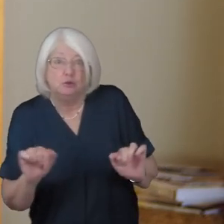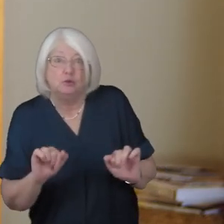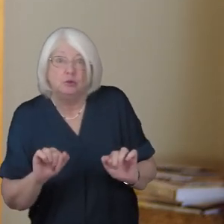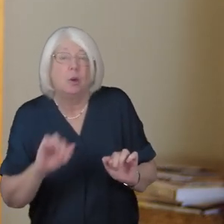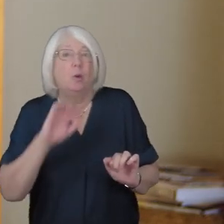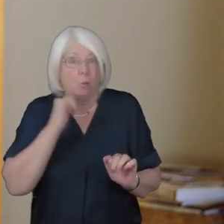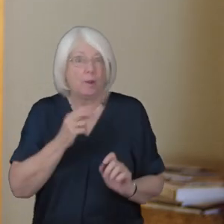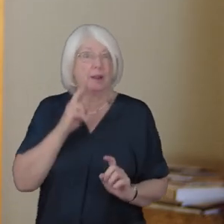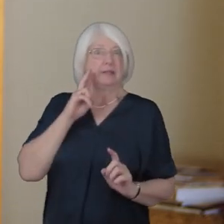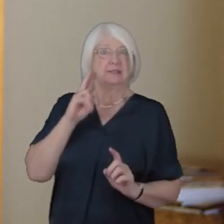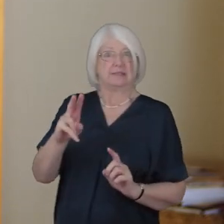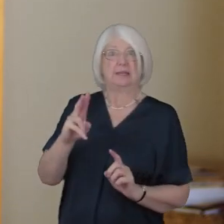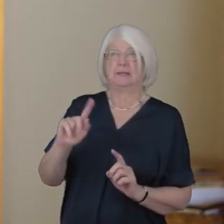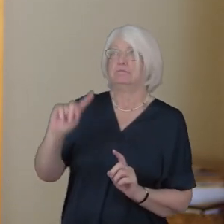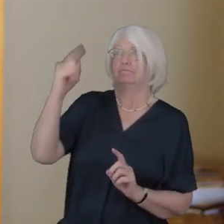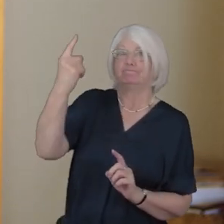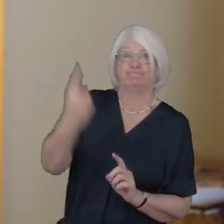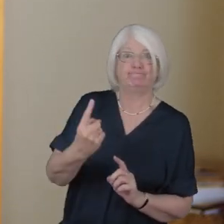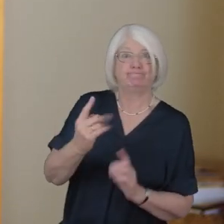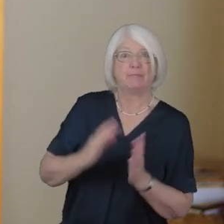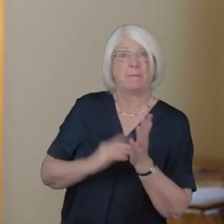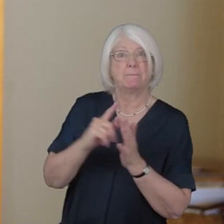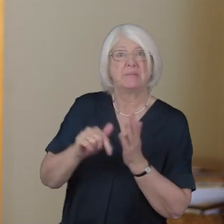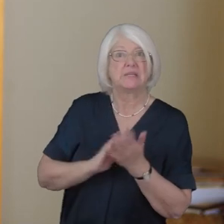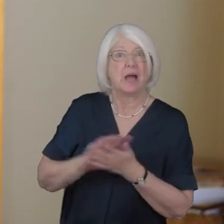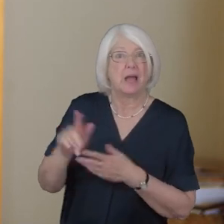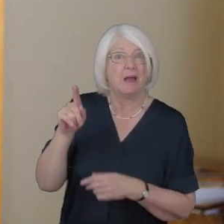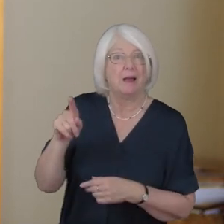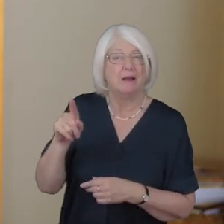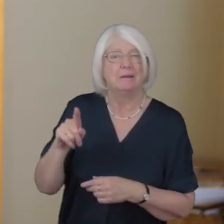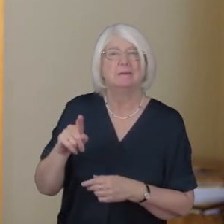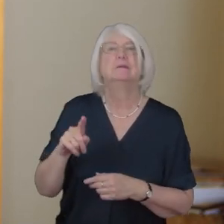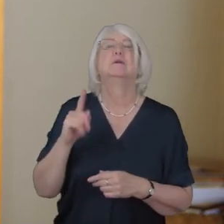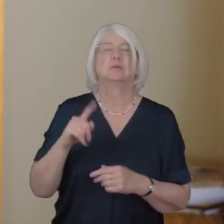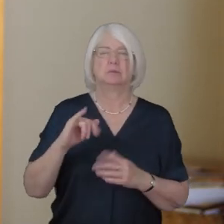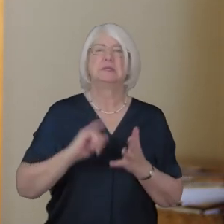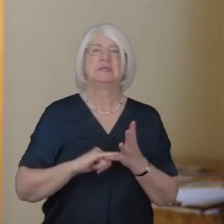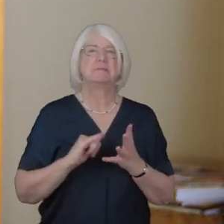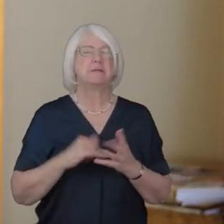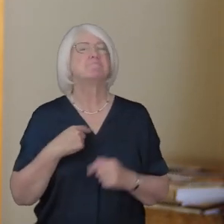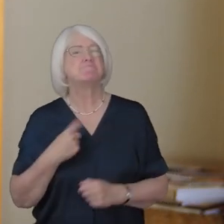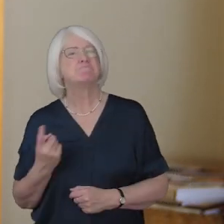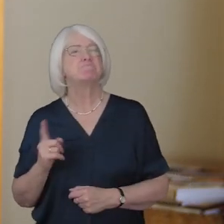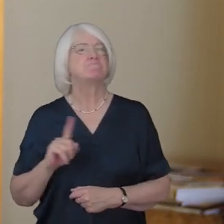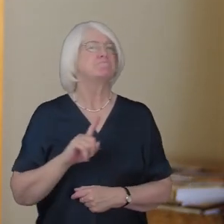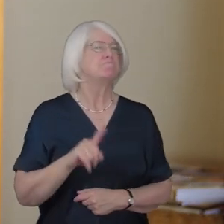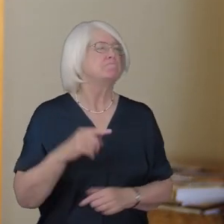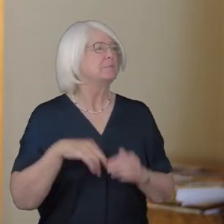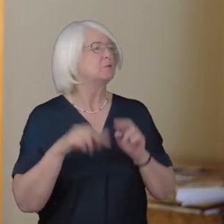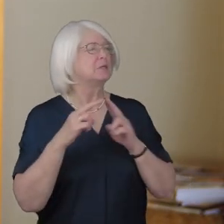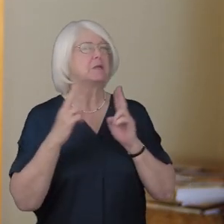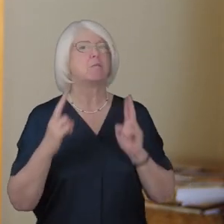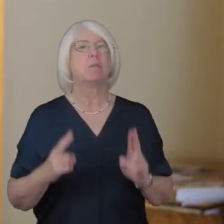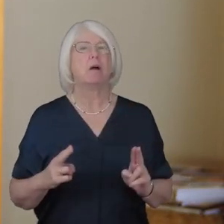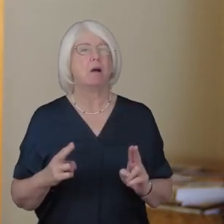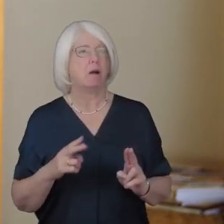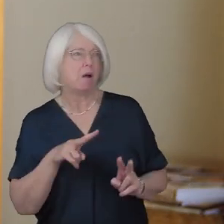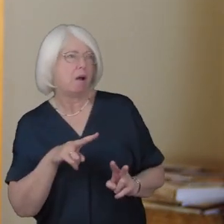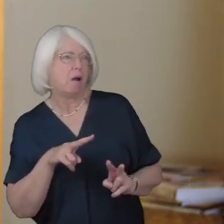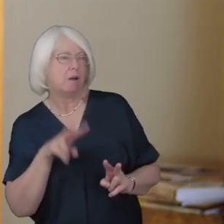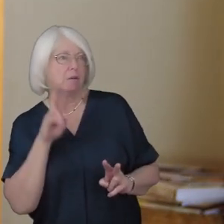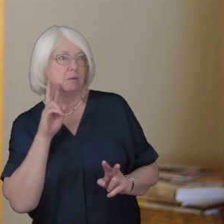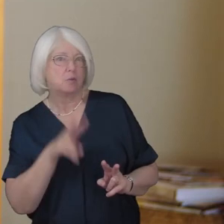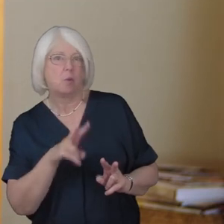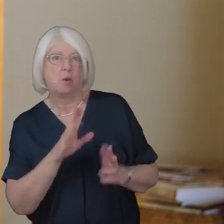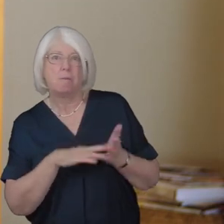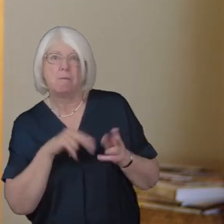death before he had seen the Lord's Messiah guided by the Spirit Simeon came into the temple and when the